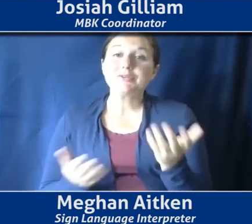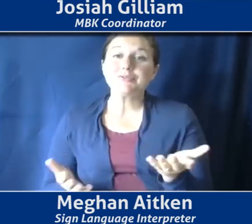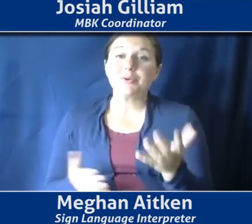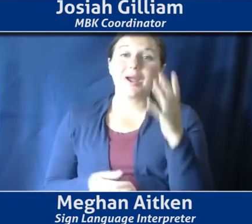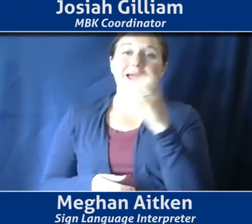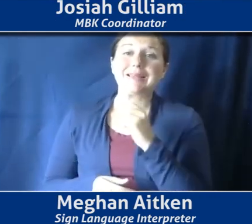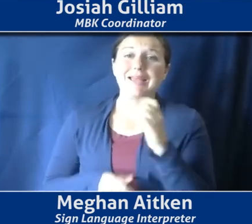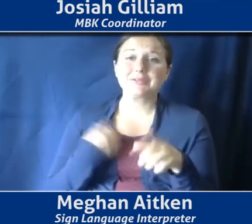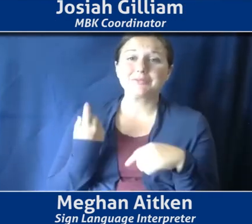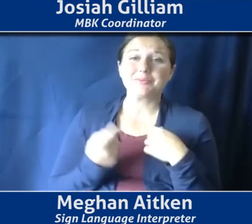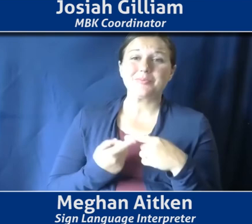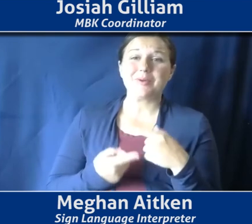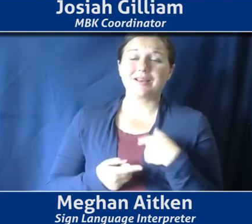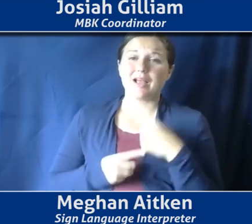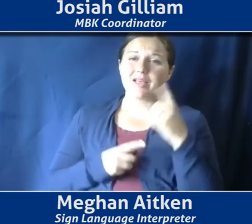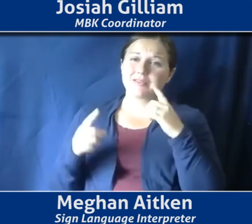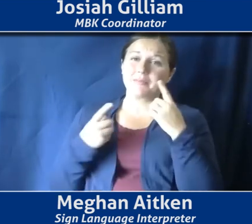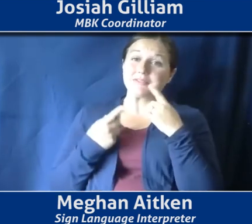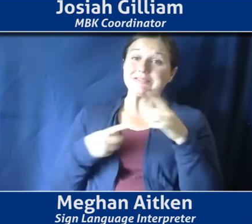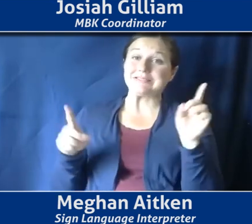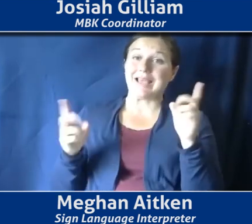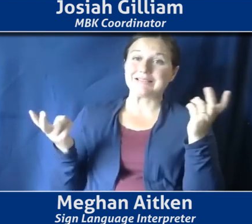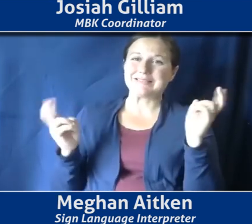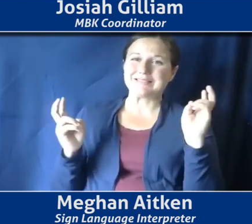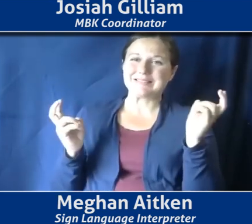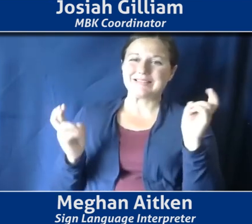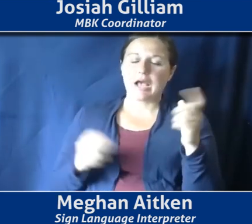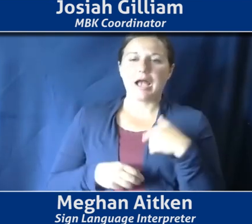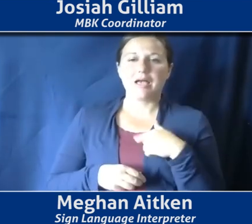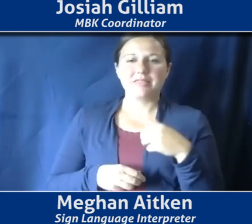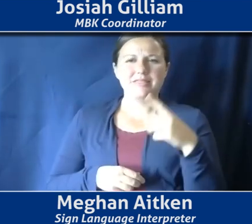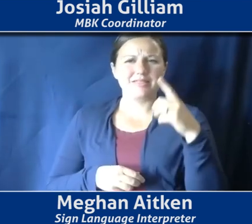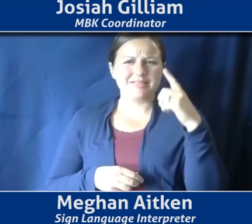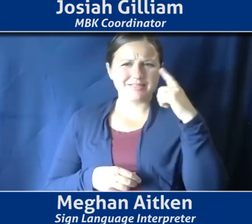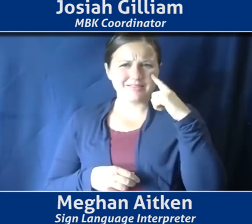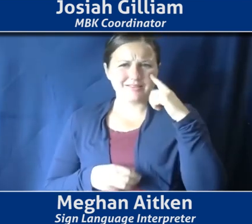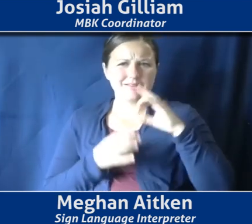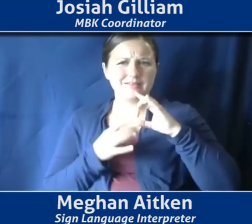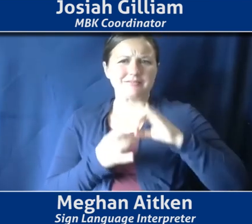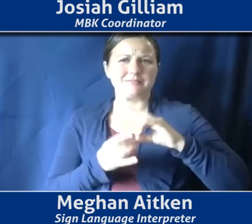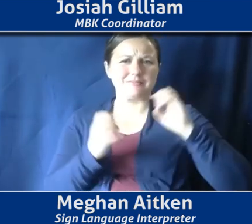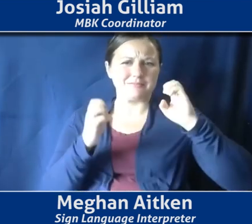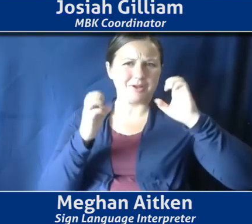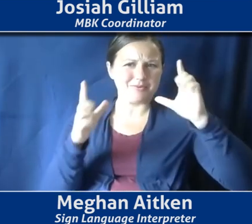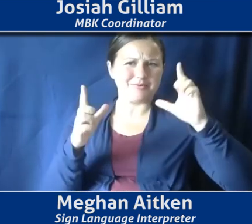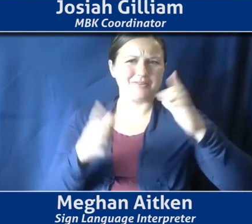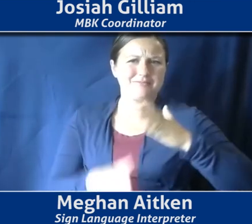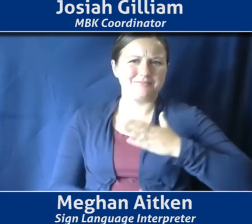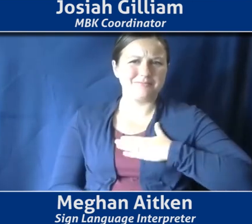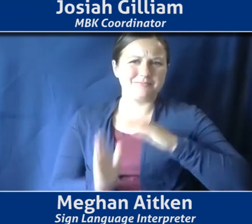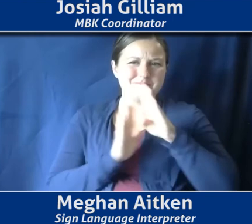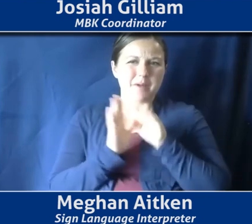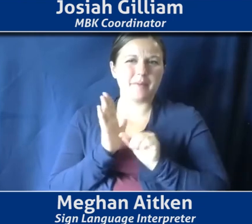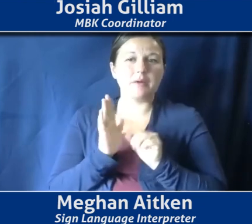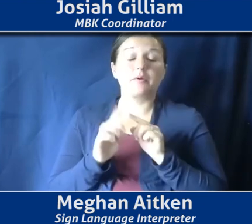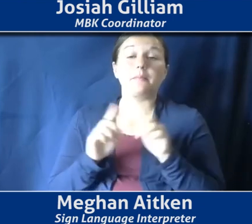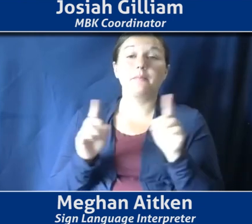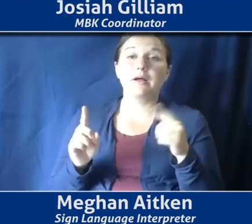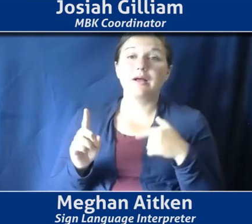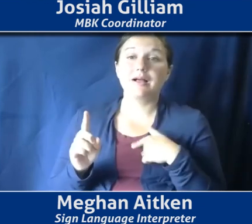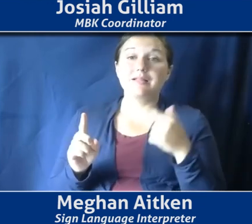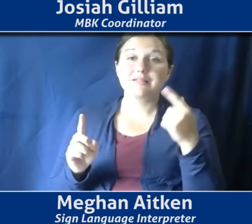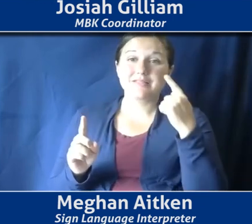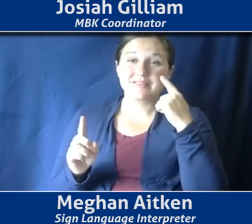I think, um, you know, my mind goes to education because that is my background, but, you I think a lot of it